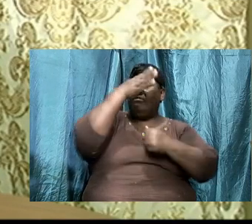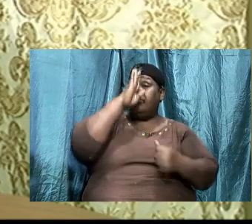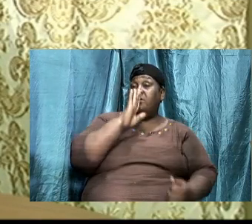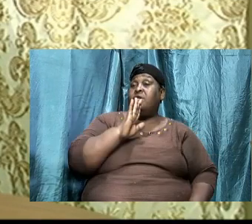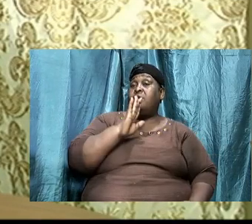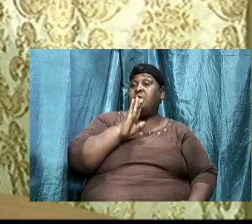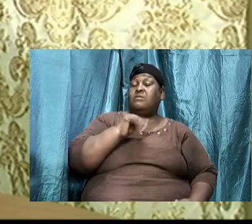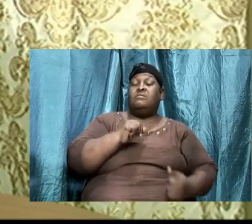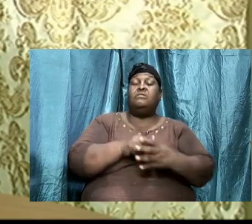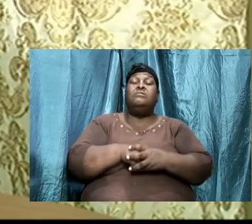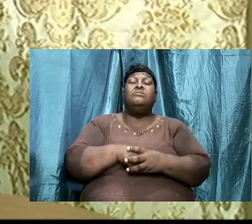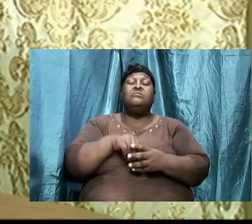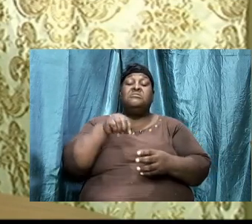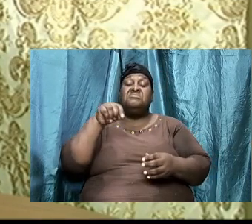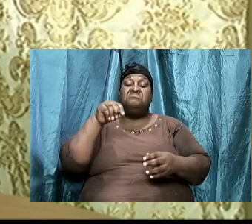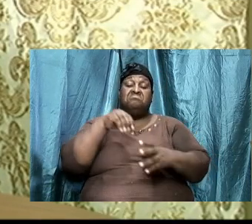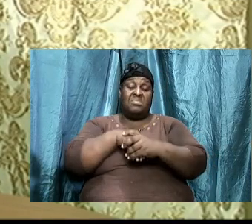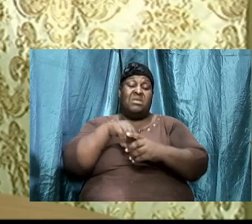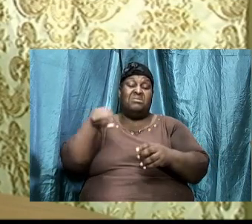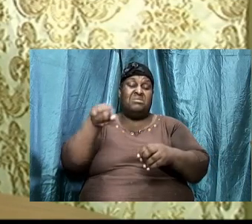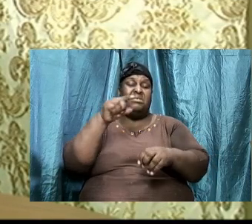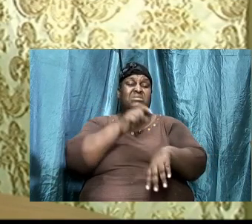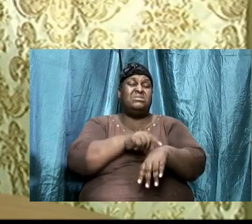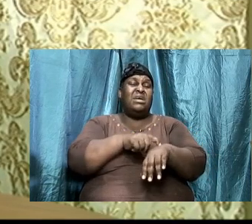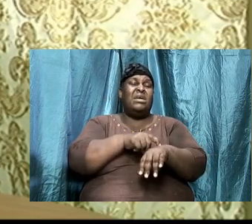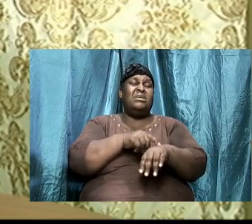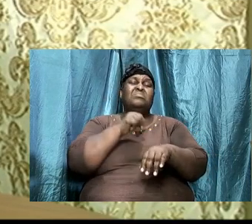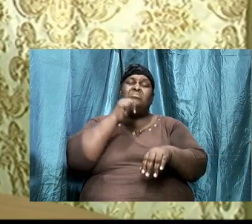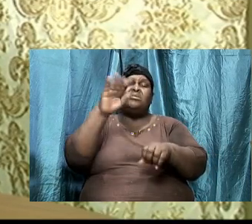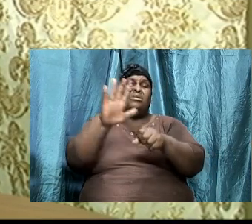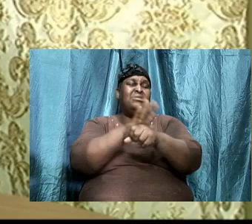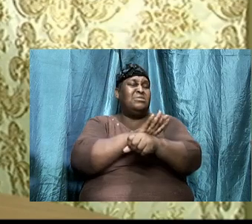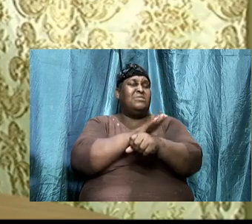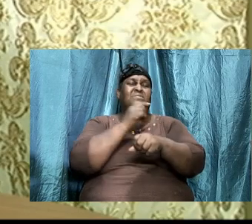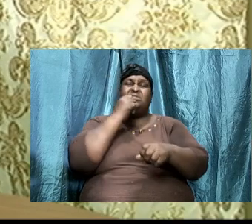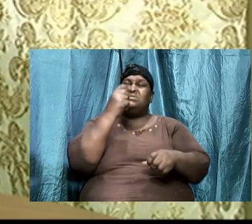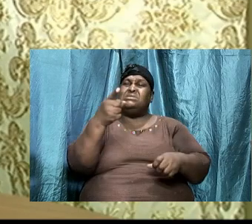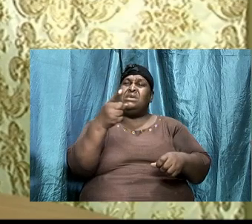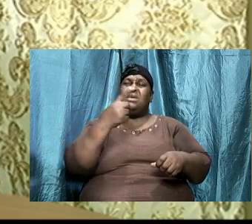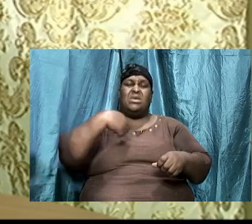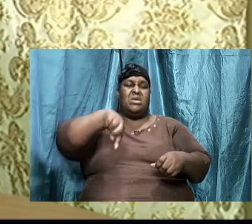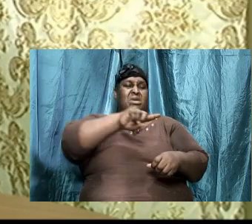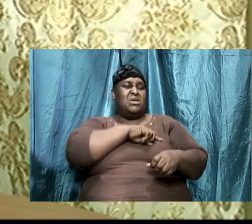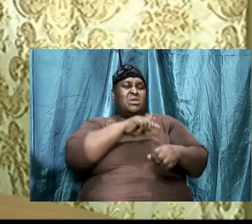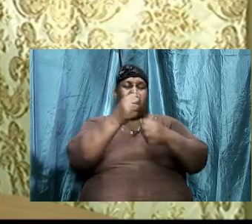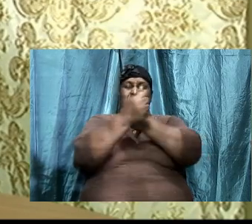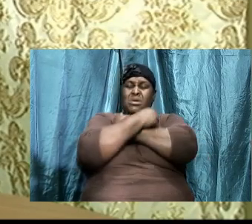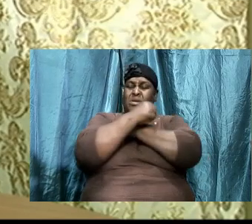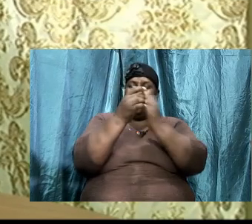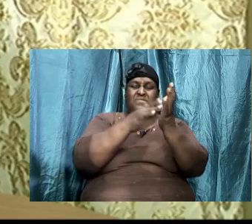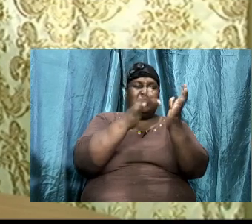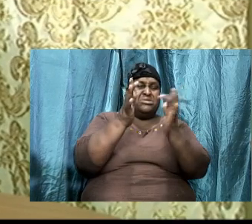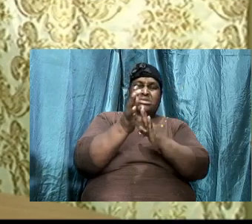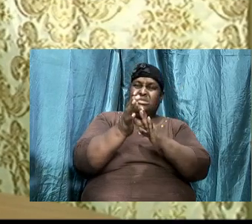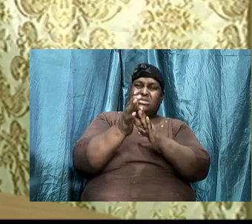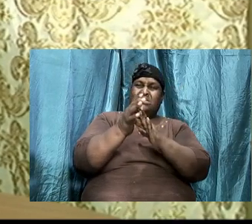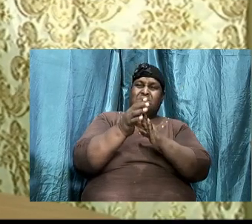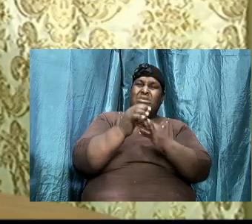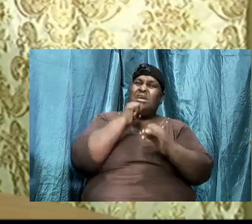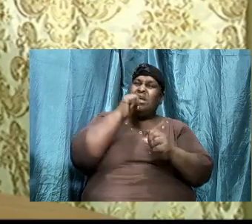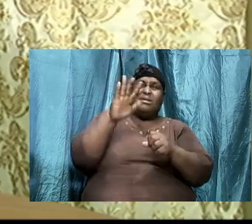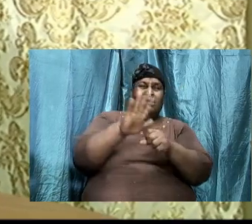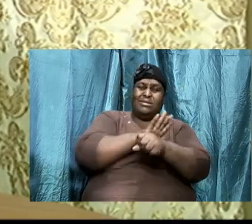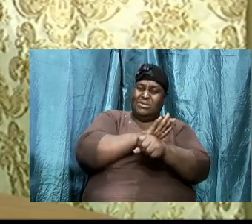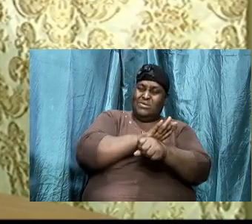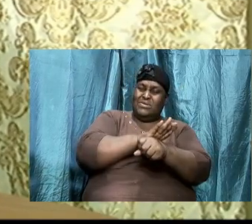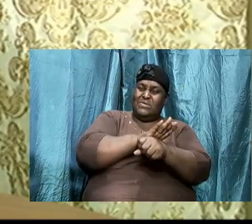In this time that we are living in, it is not enough to say that we love Jesus. It is not enough to say that I